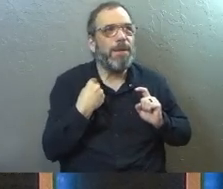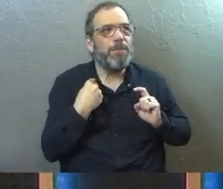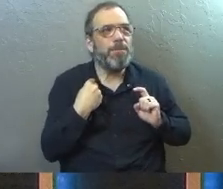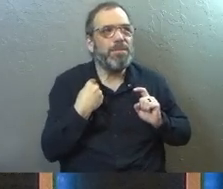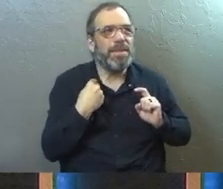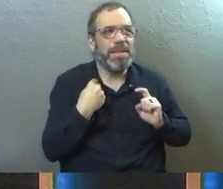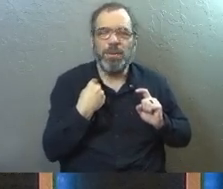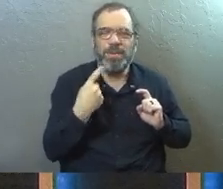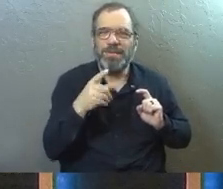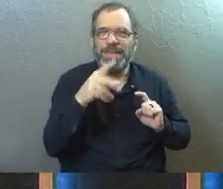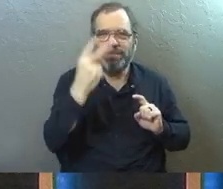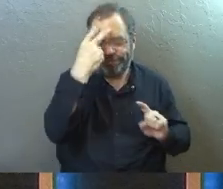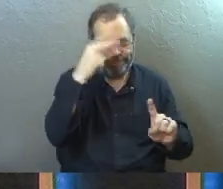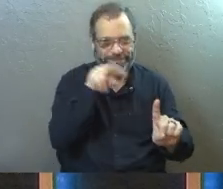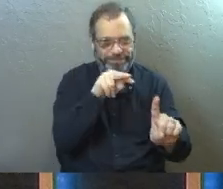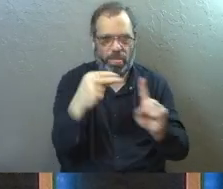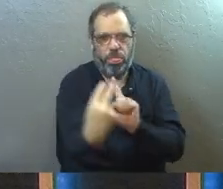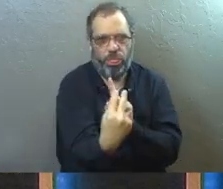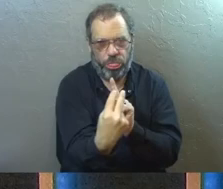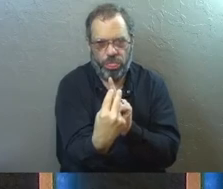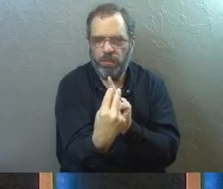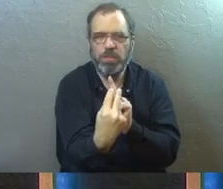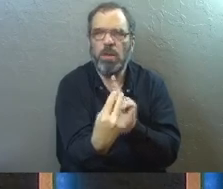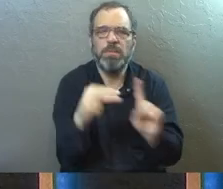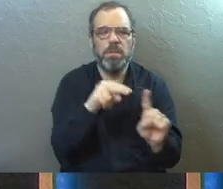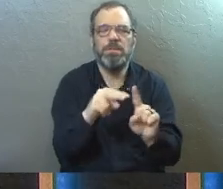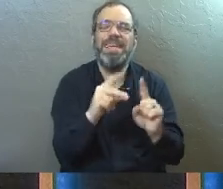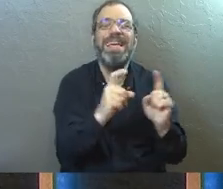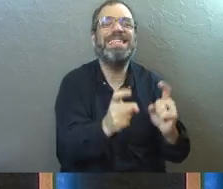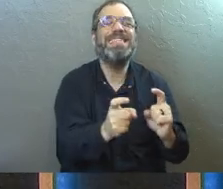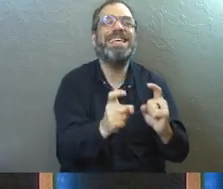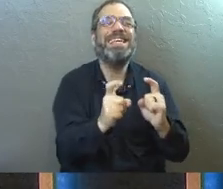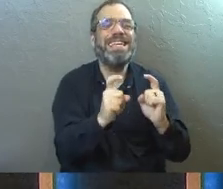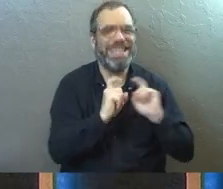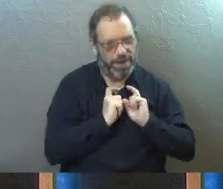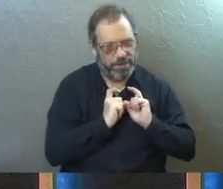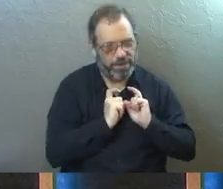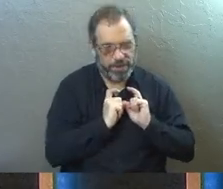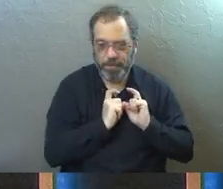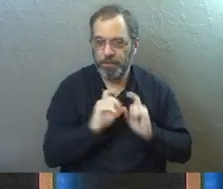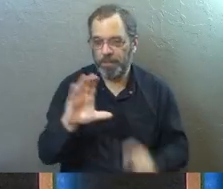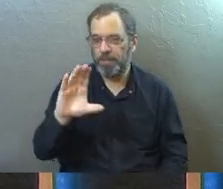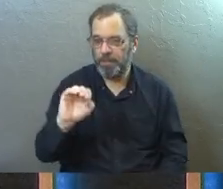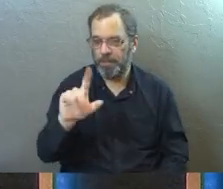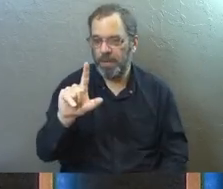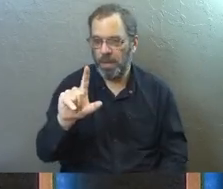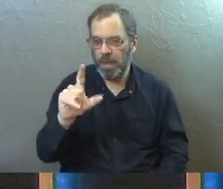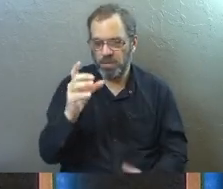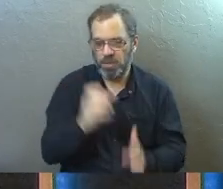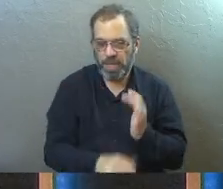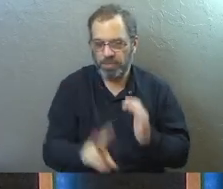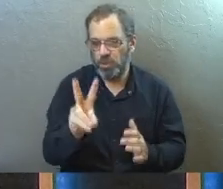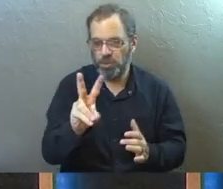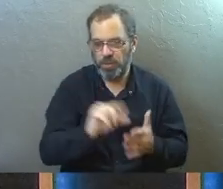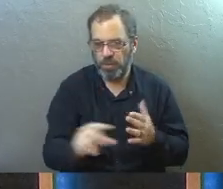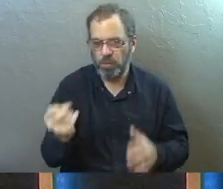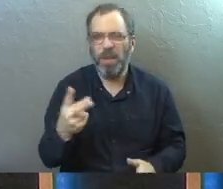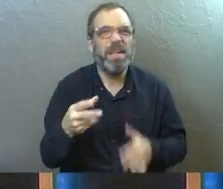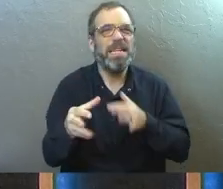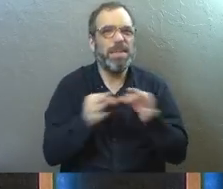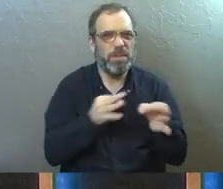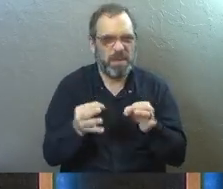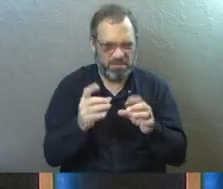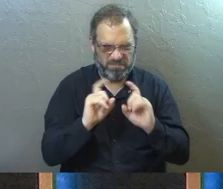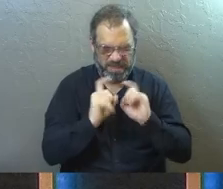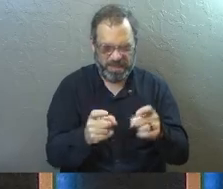a tweak in our minds, guys. It's a gift. Colossians 2.12. I'm going to explain to you how it's a gift.